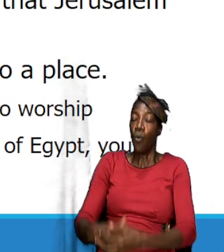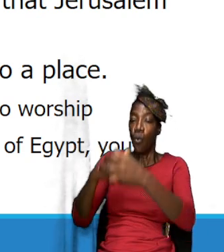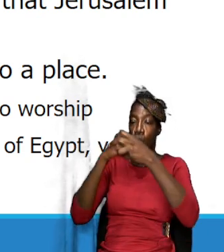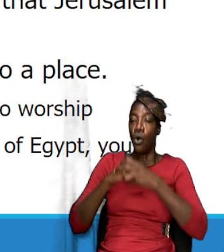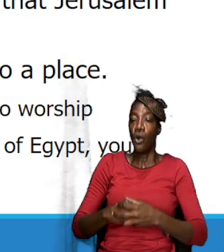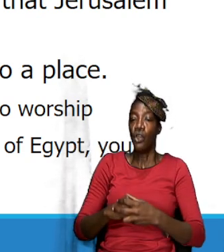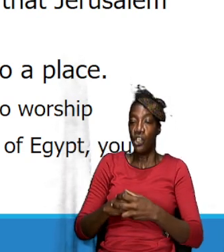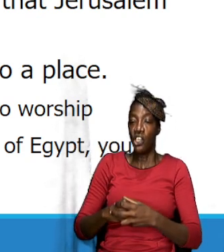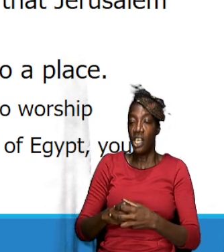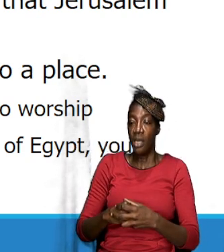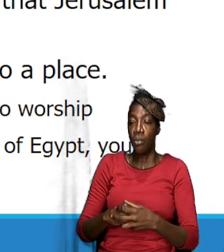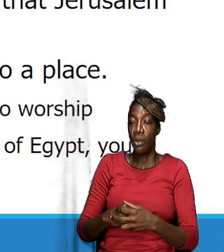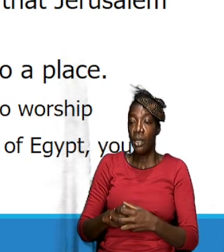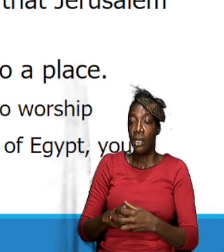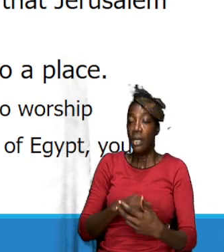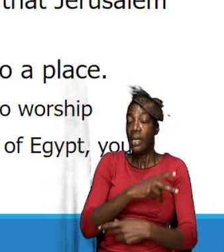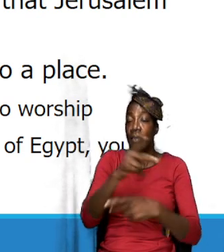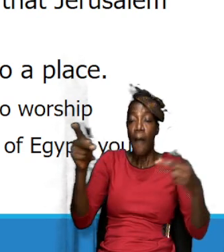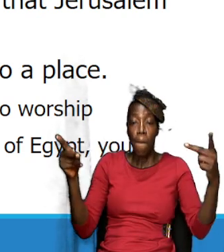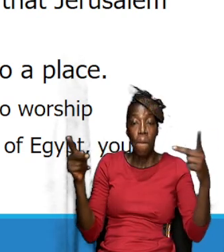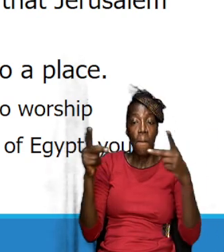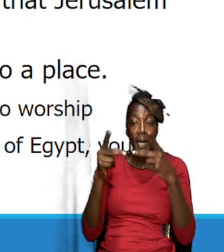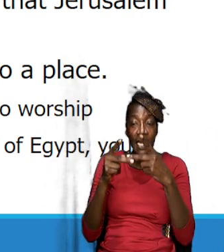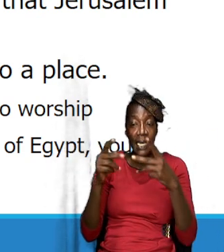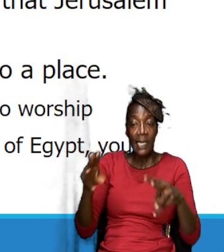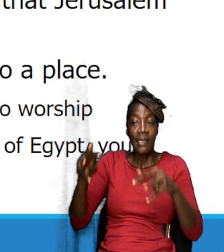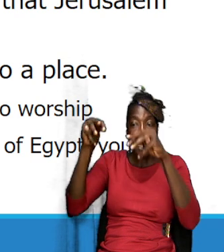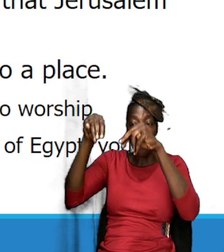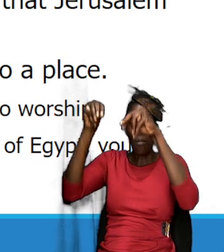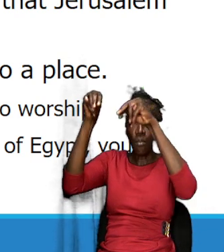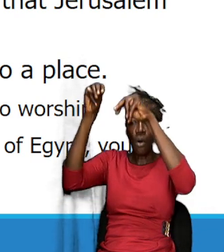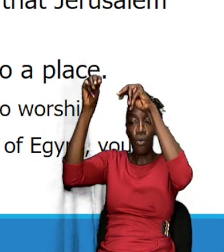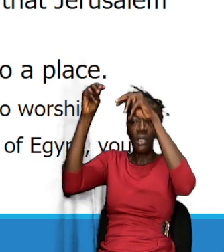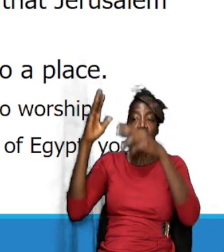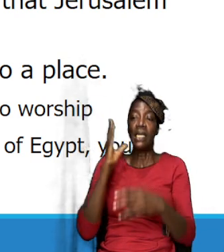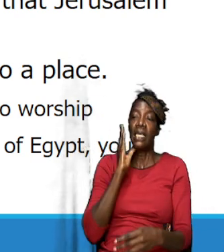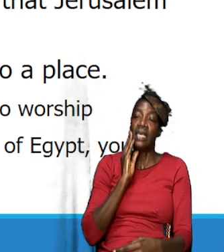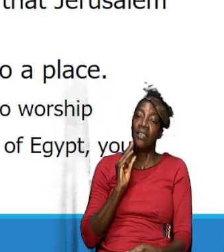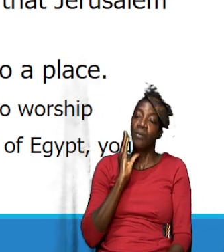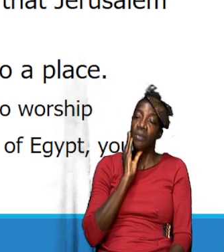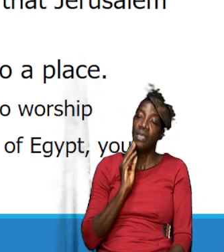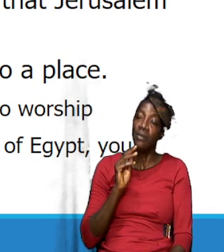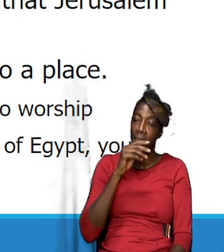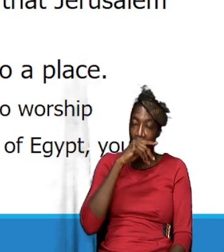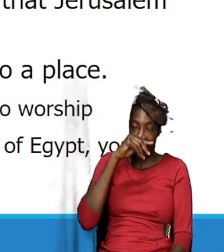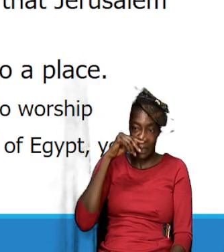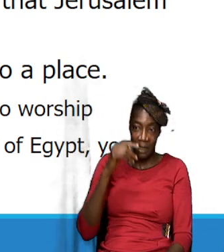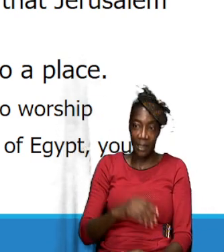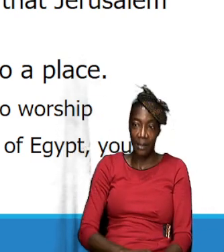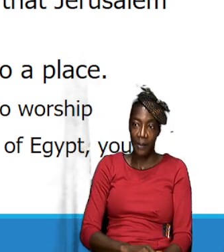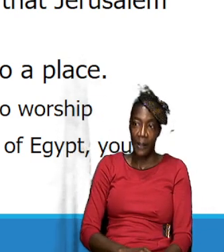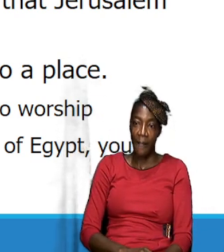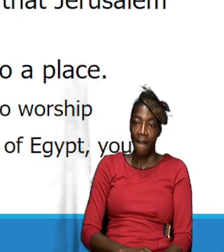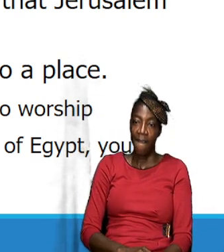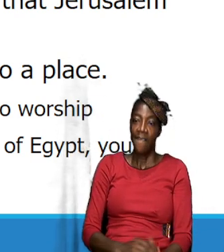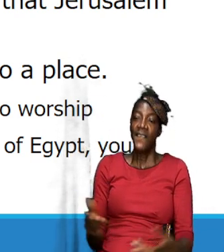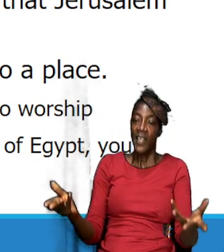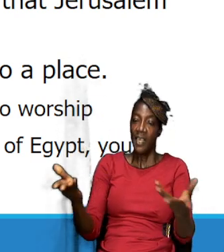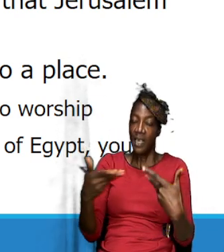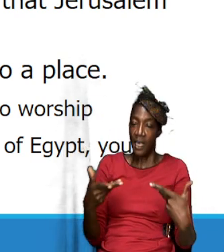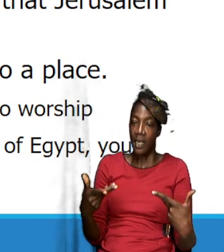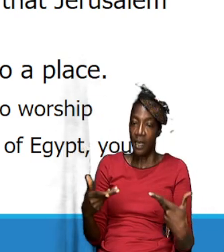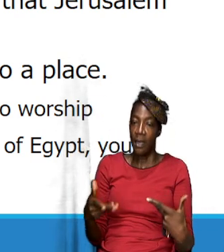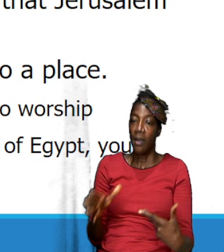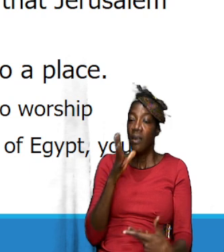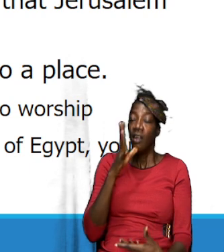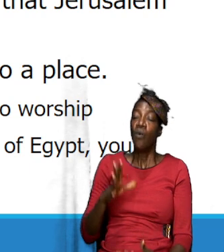worship being tied to a mountain top experience you know and it was here where